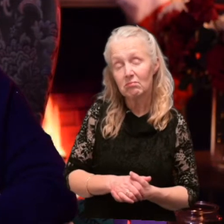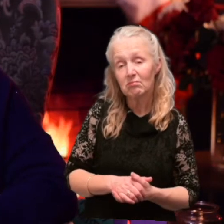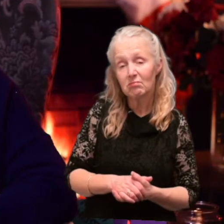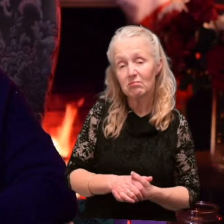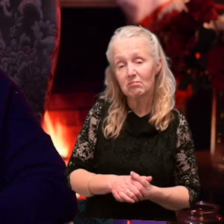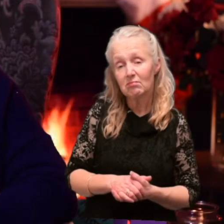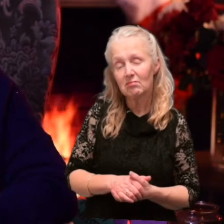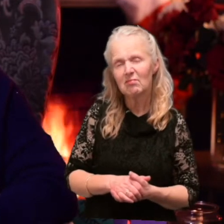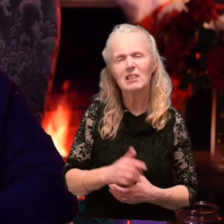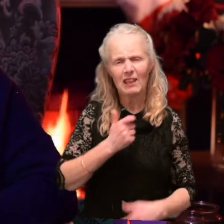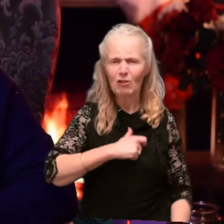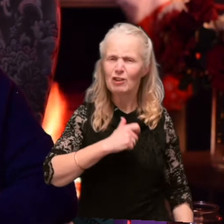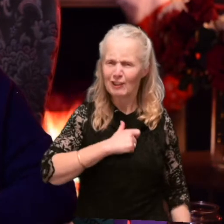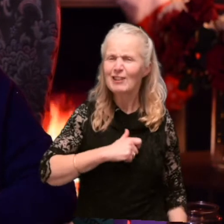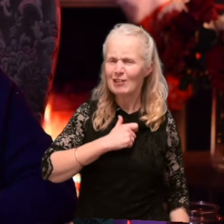Characters.